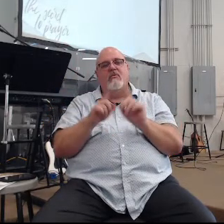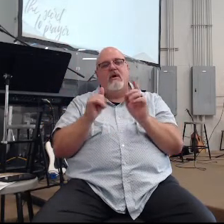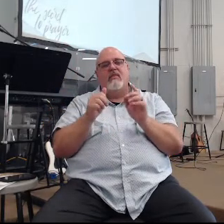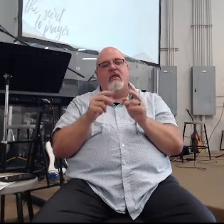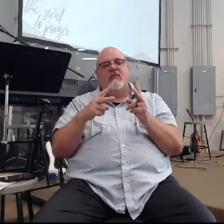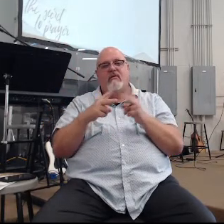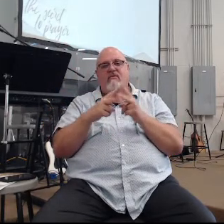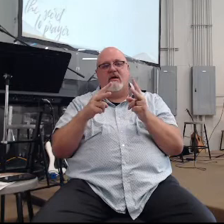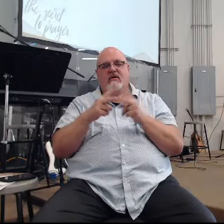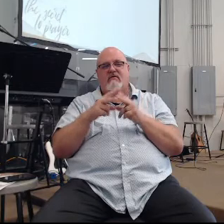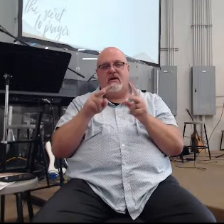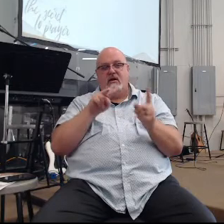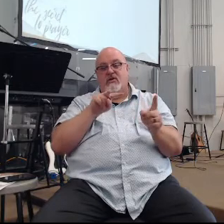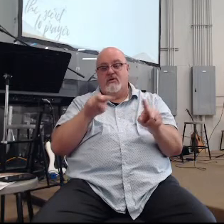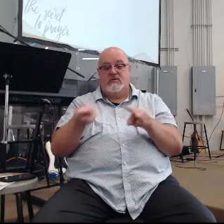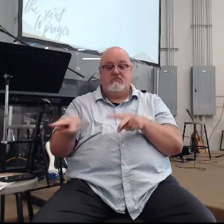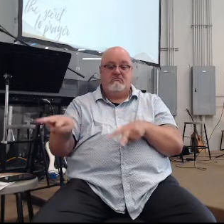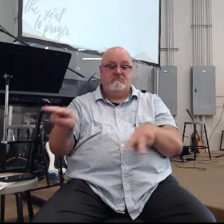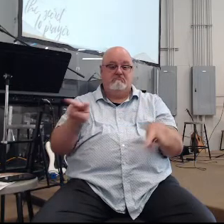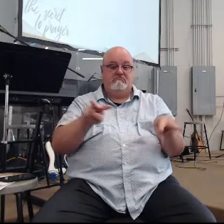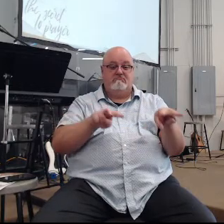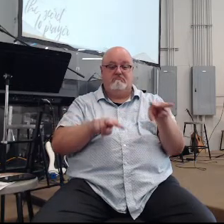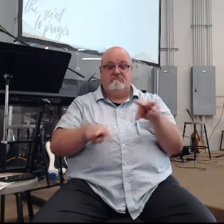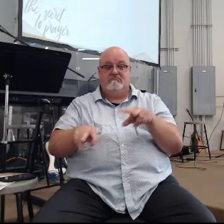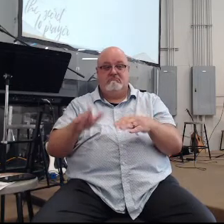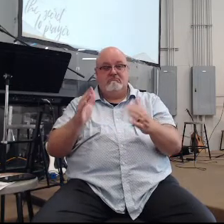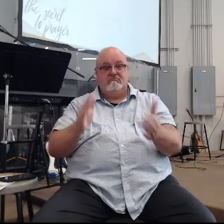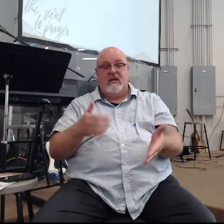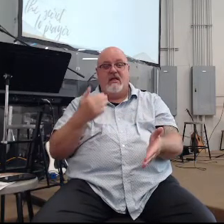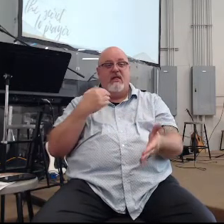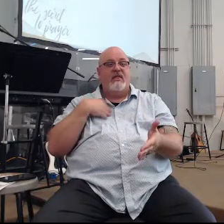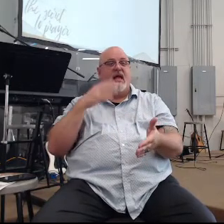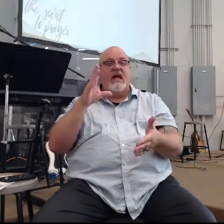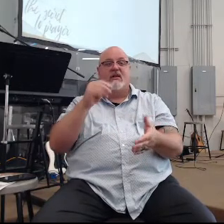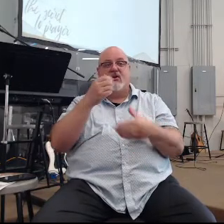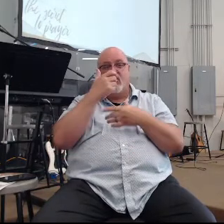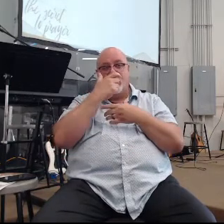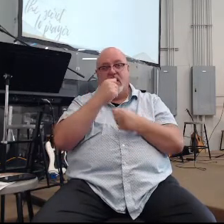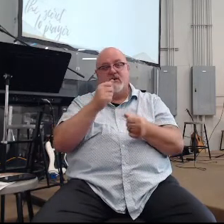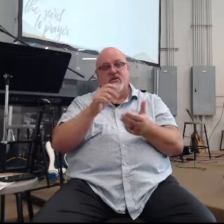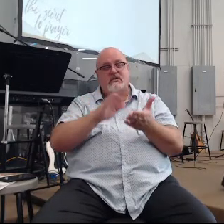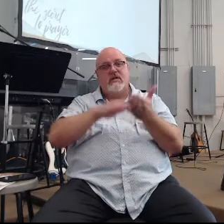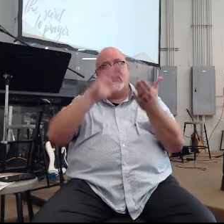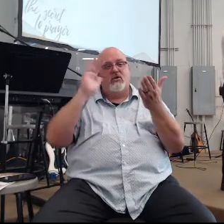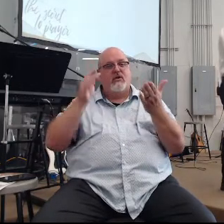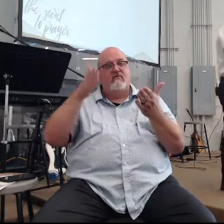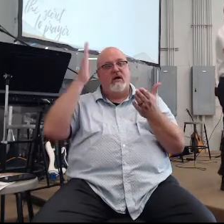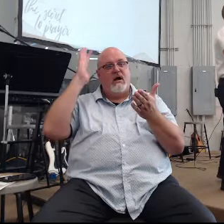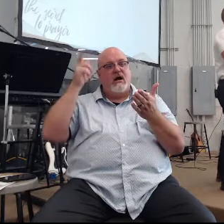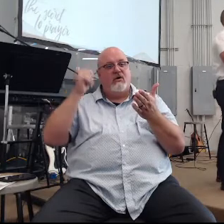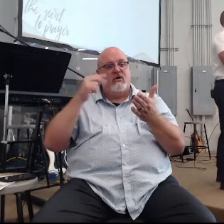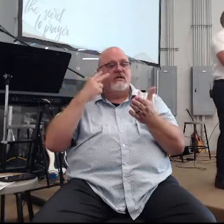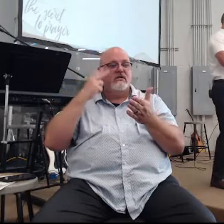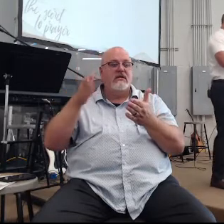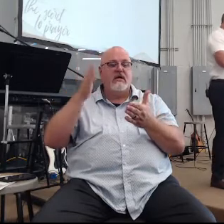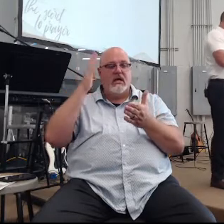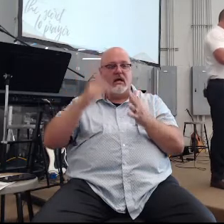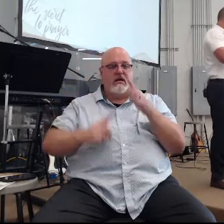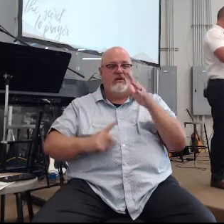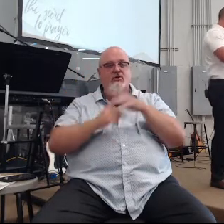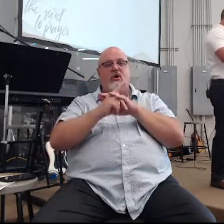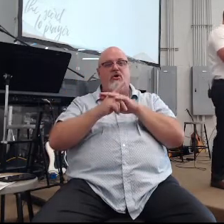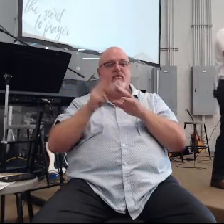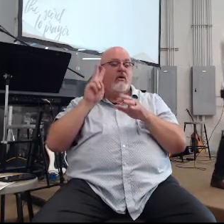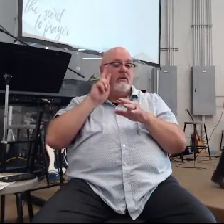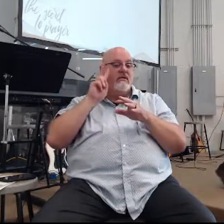solely spectators they had no interest in glorifying God or seeing God show up they just wanted to see